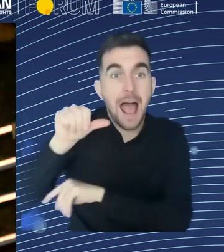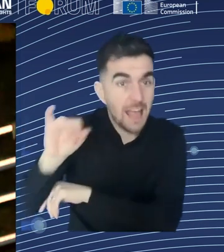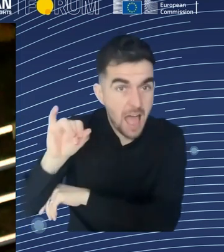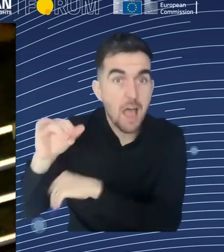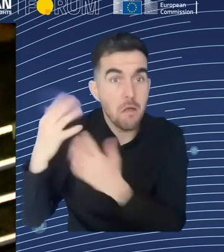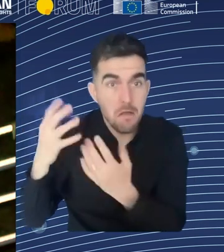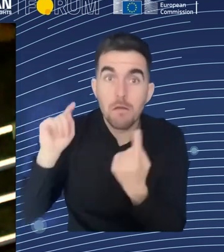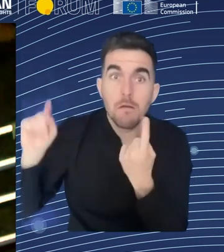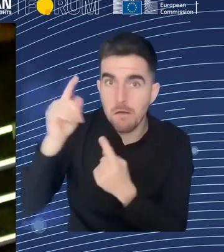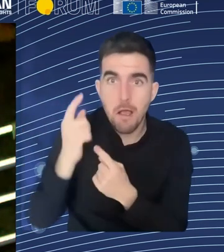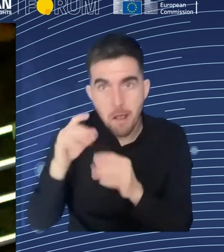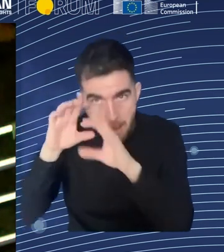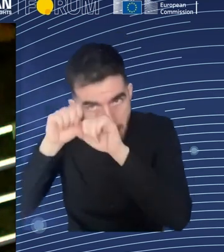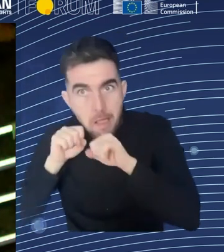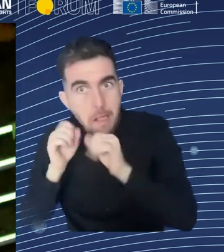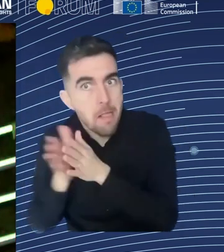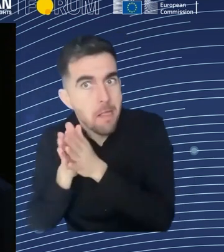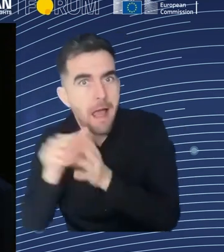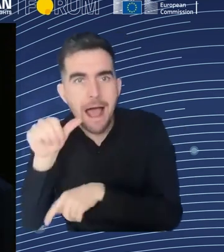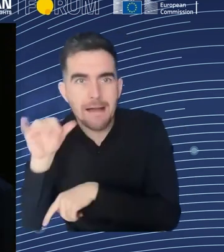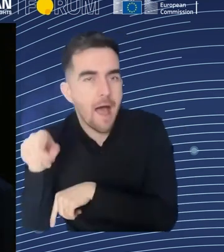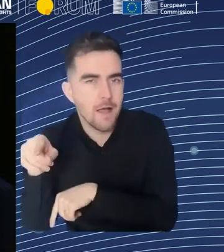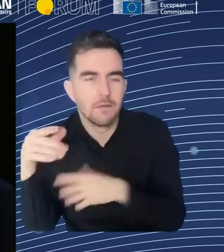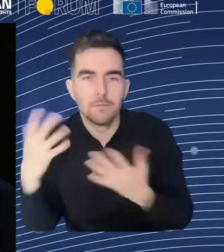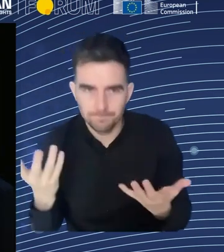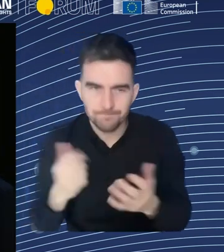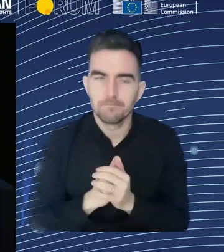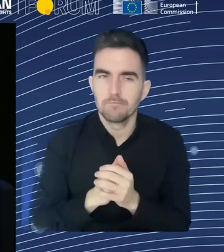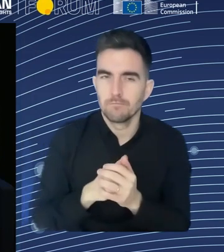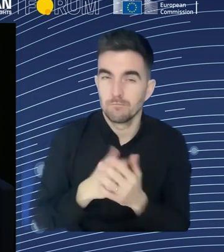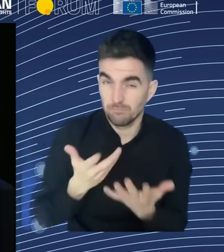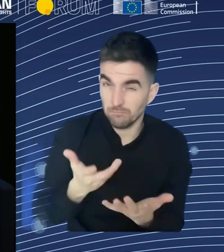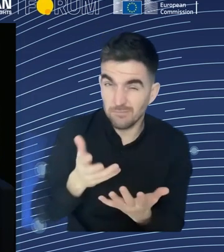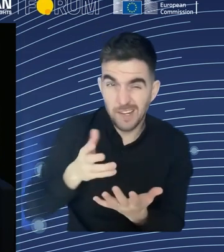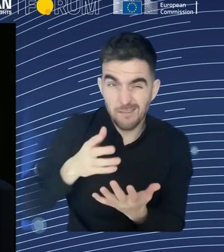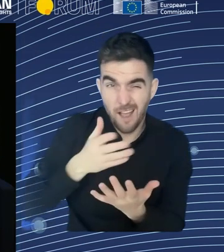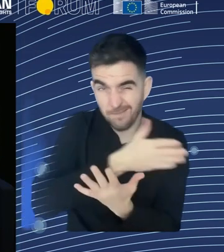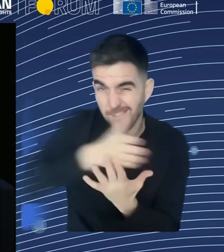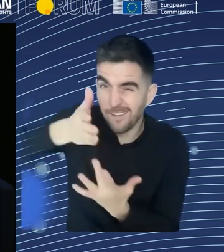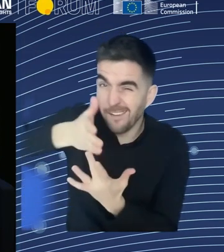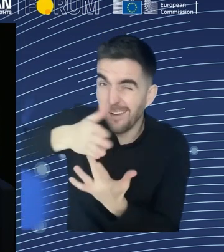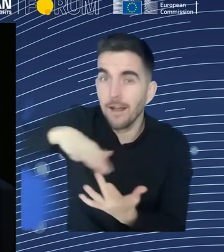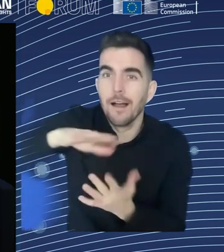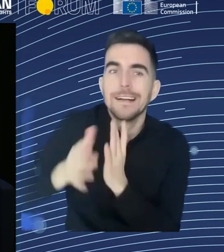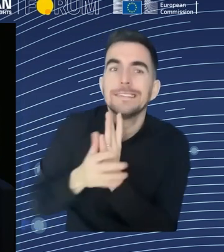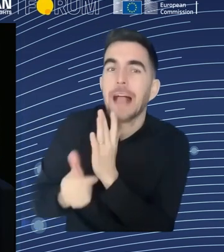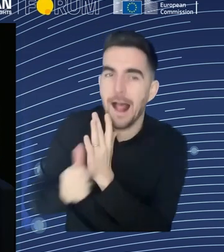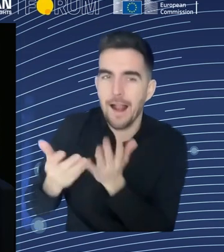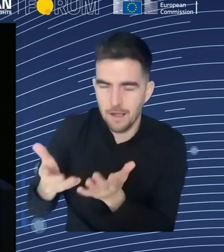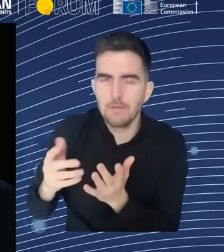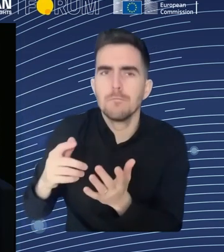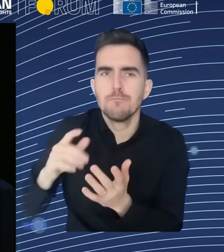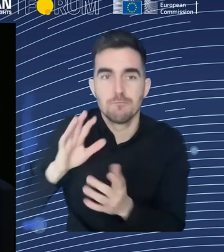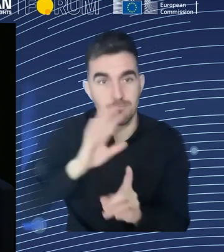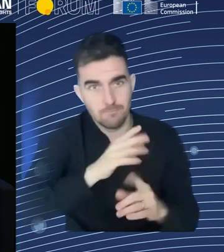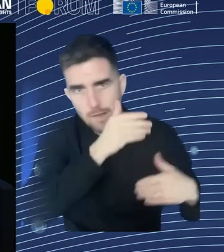I'd like to end by saying that, you know, next to automation, there's, of course, also a lot of evidence that